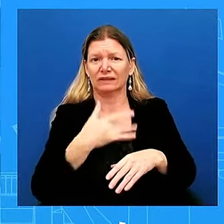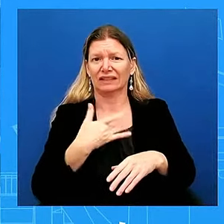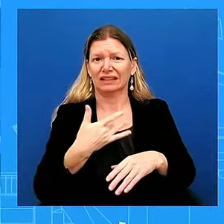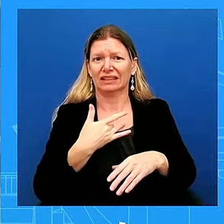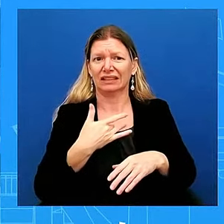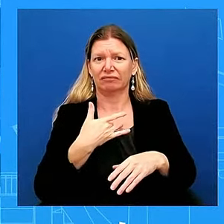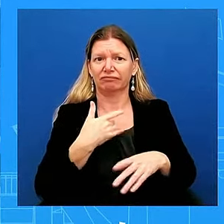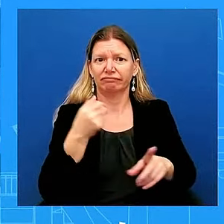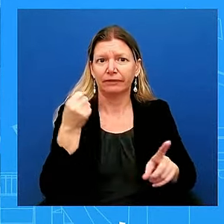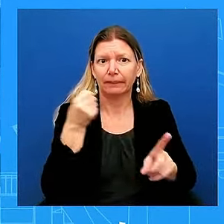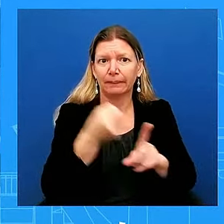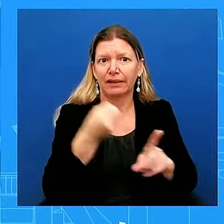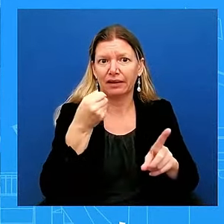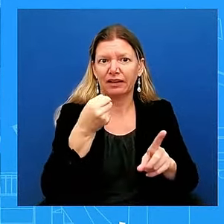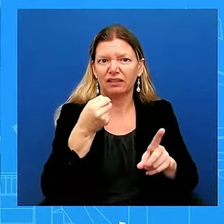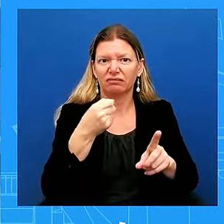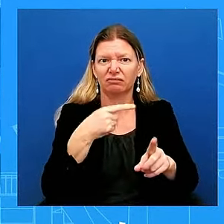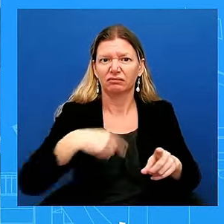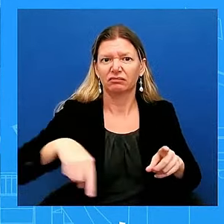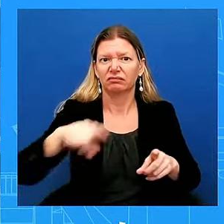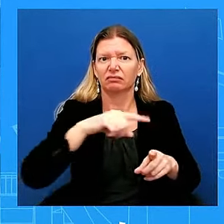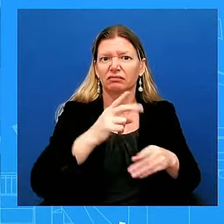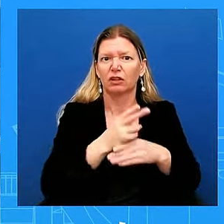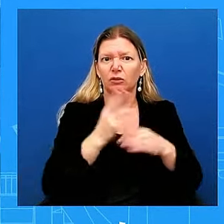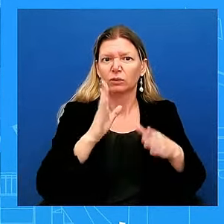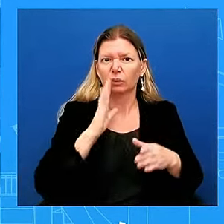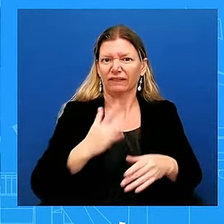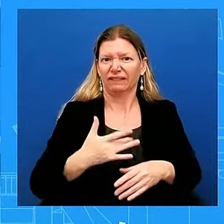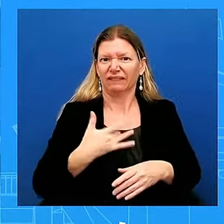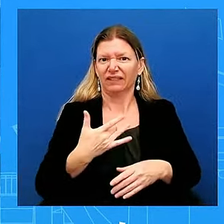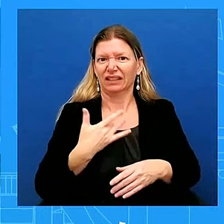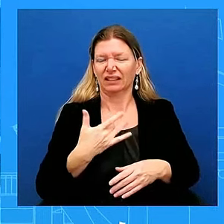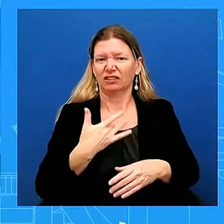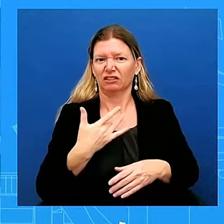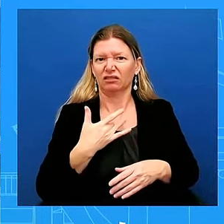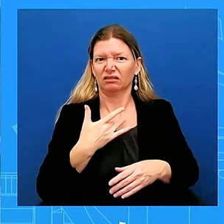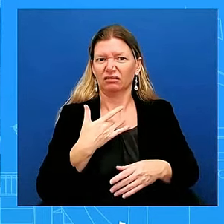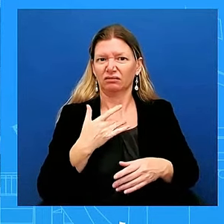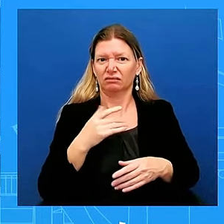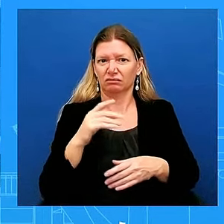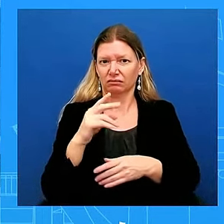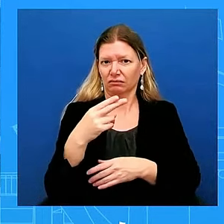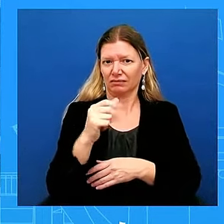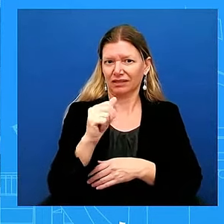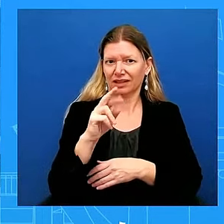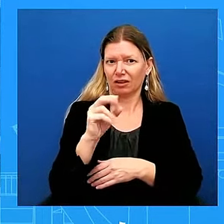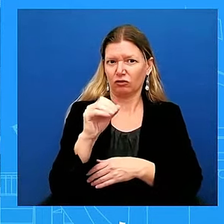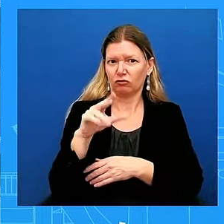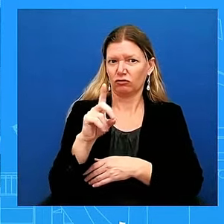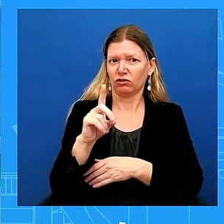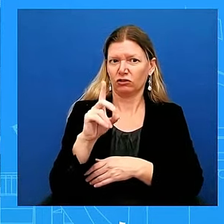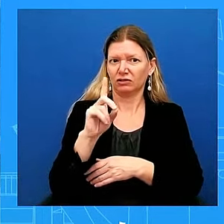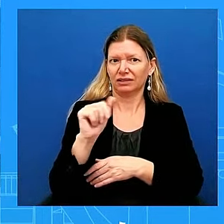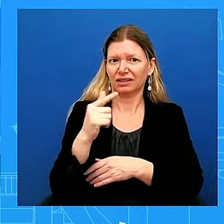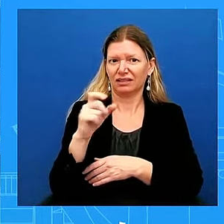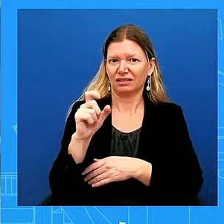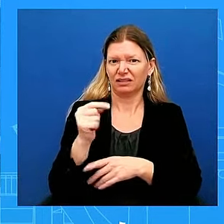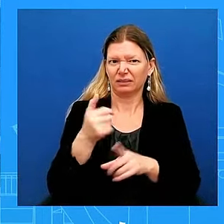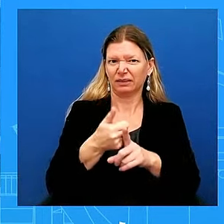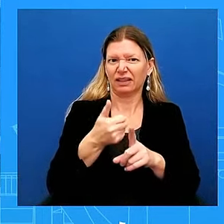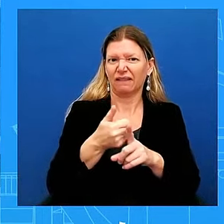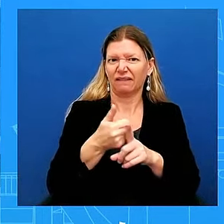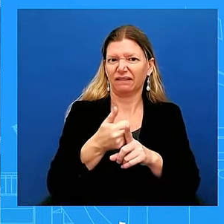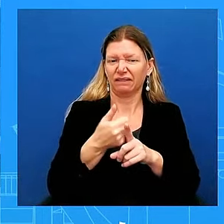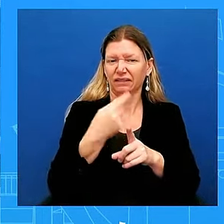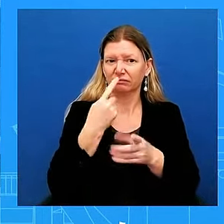But that, as you know, Harold Daggett has pointed out himself, after one week, two weeks, three weeks, that